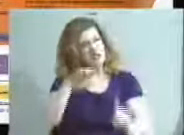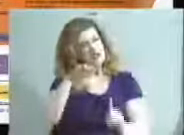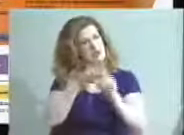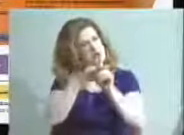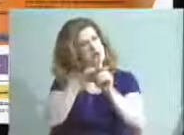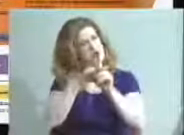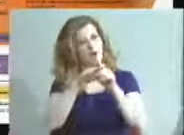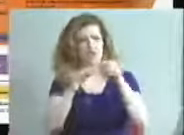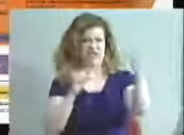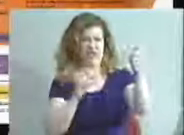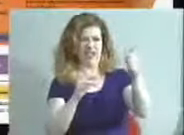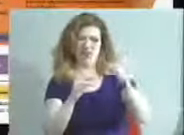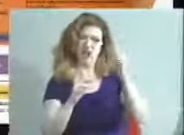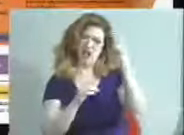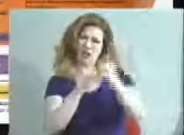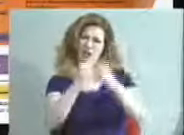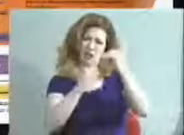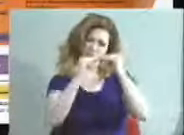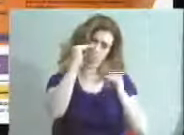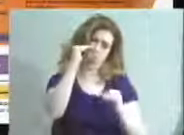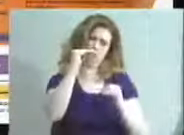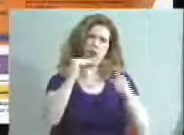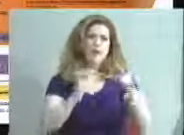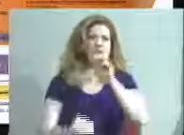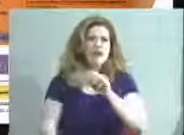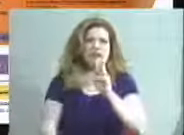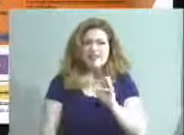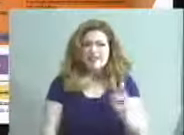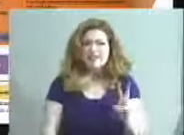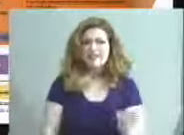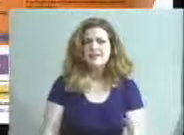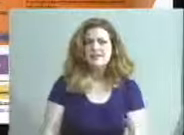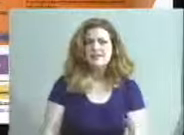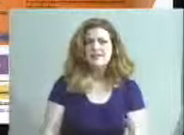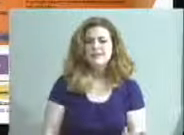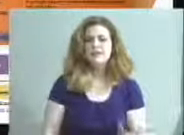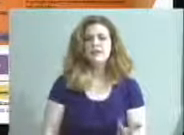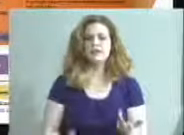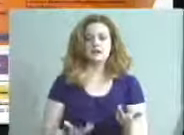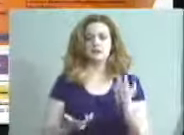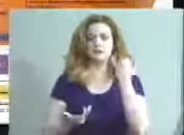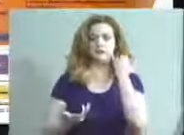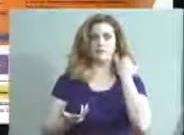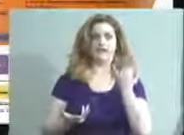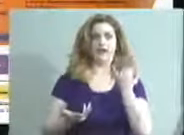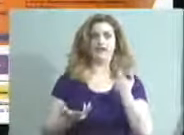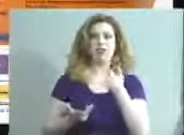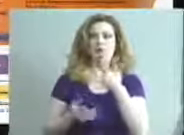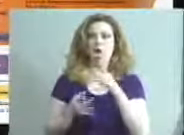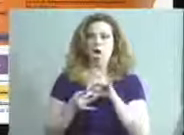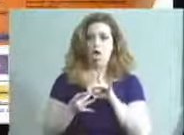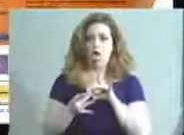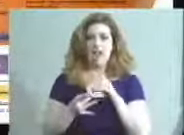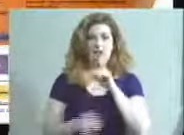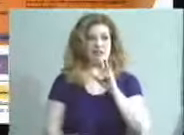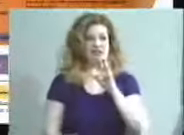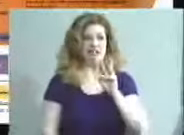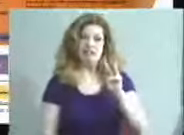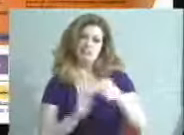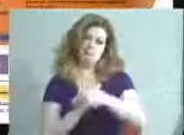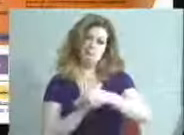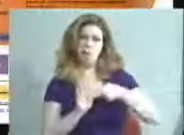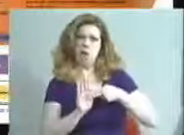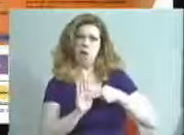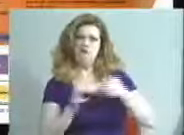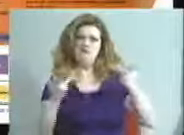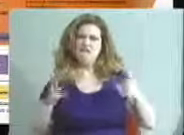behind other kids in kindergarten at the age of six? And imagine having that kind of sentence around your neck when you're six years old. You don't